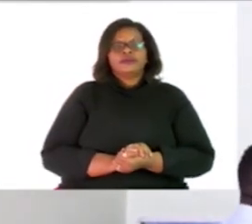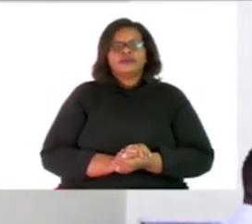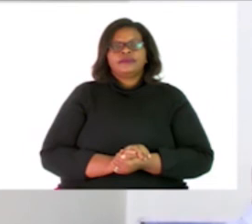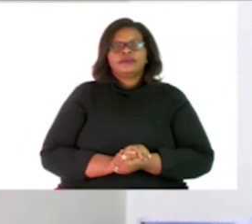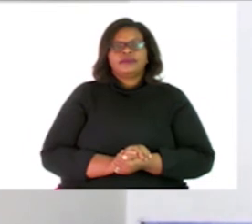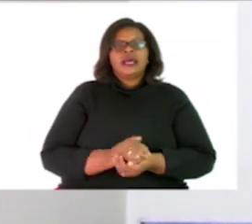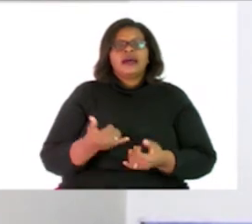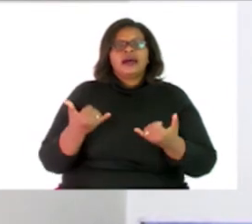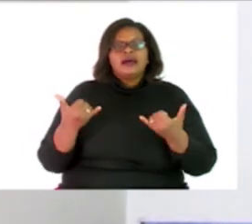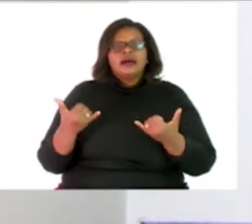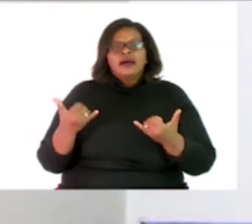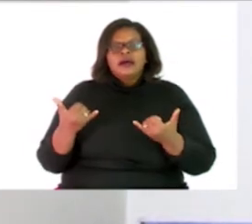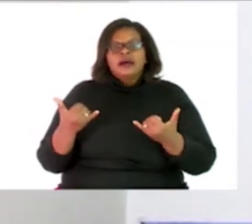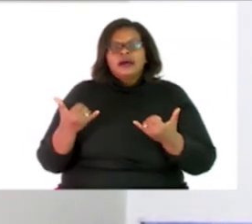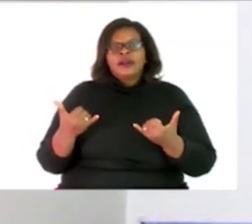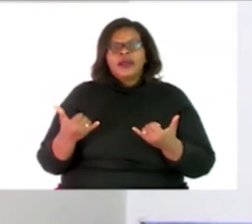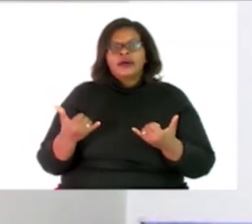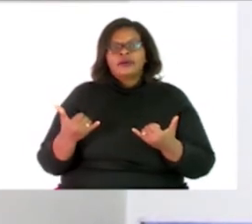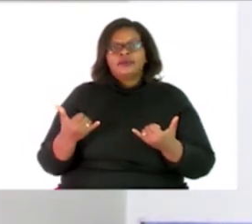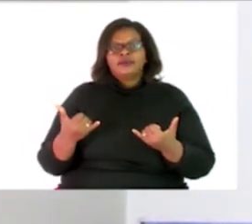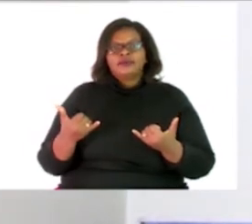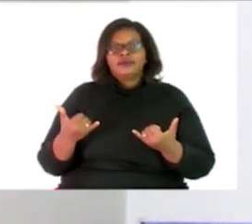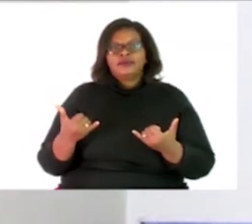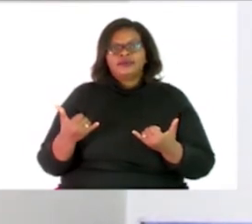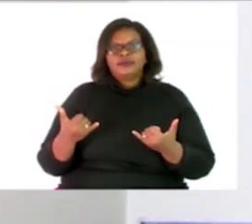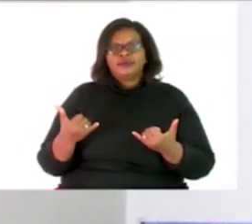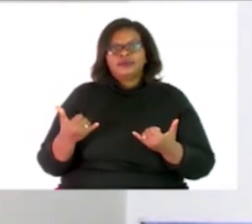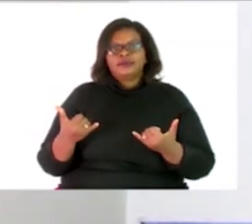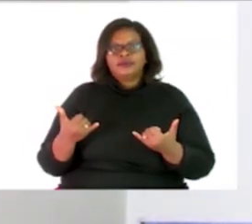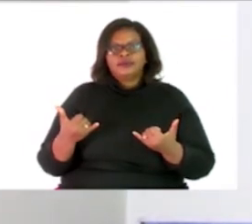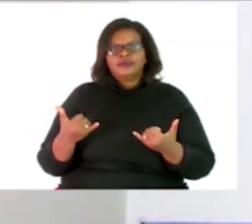24 remember this is to separate